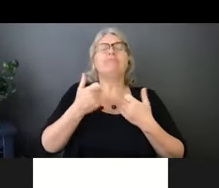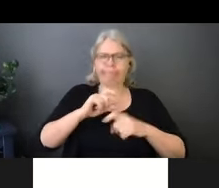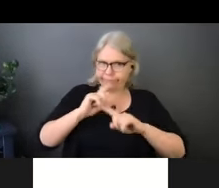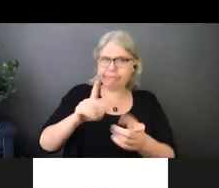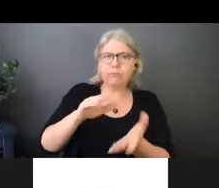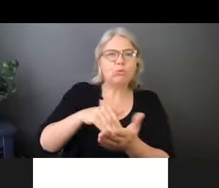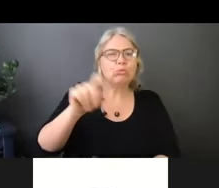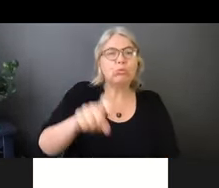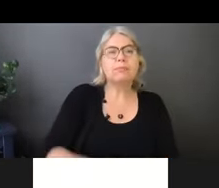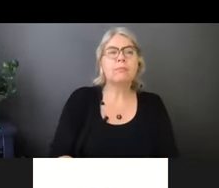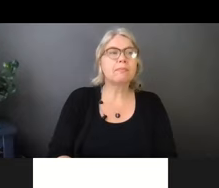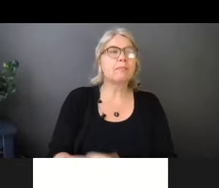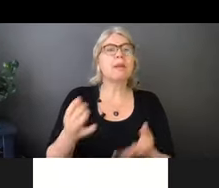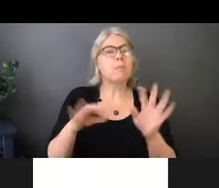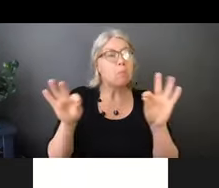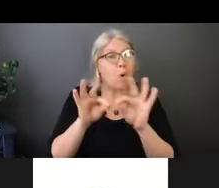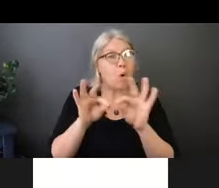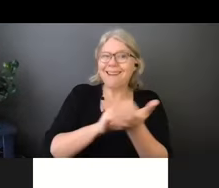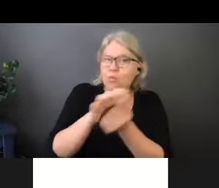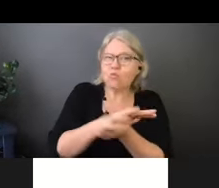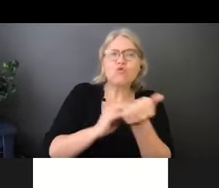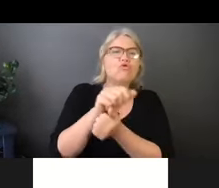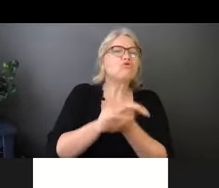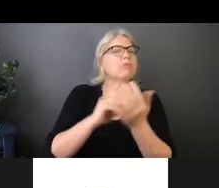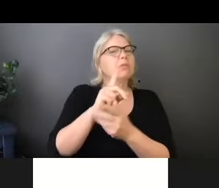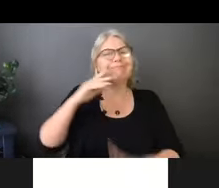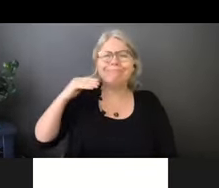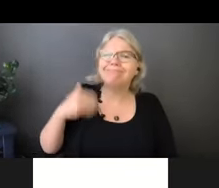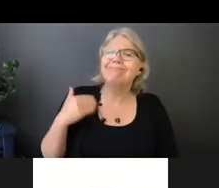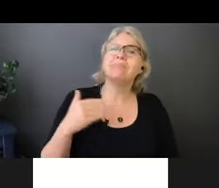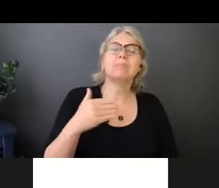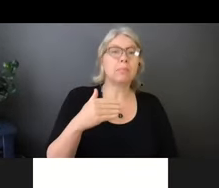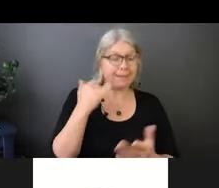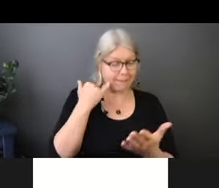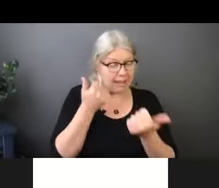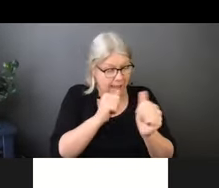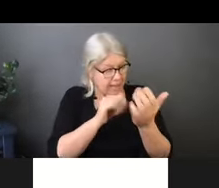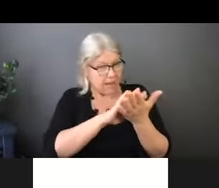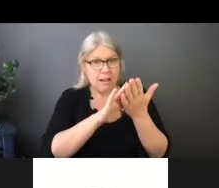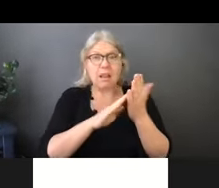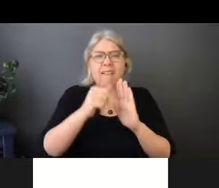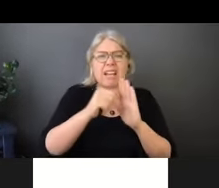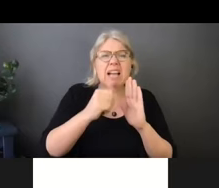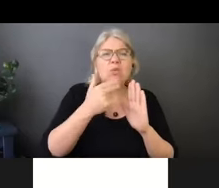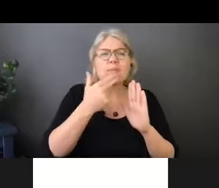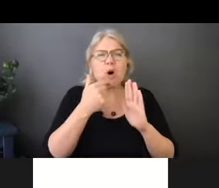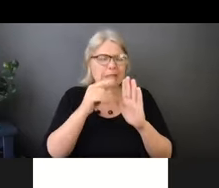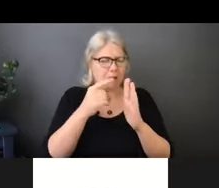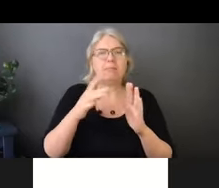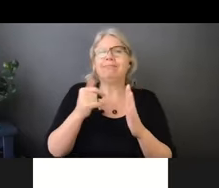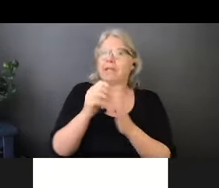If you've got any cuts on your hands, please make sure that you cover your hands with gloves and stay home from work if you're